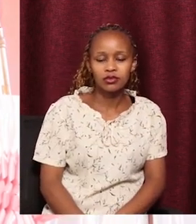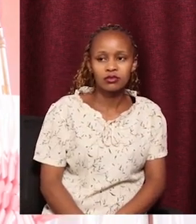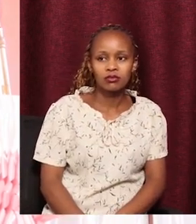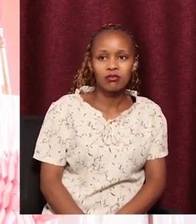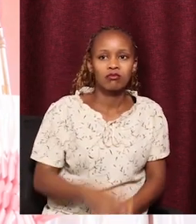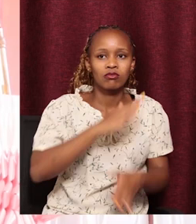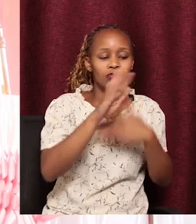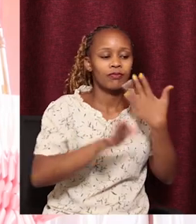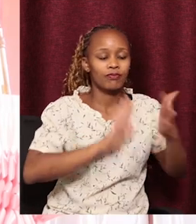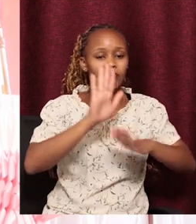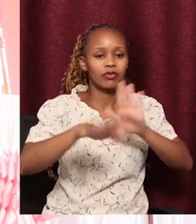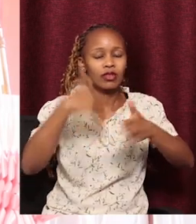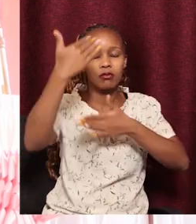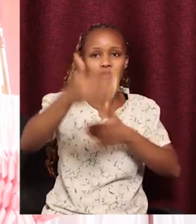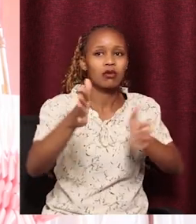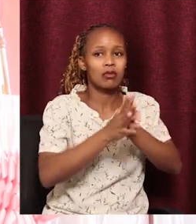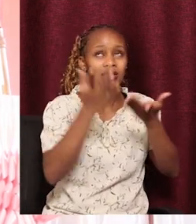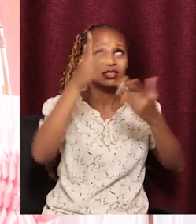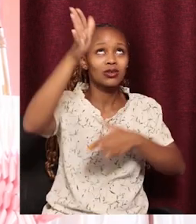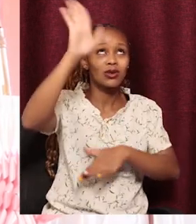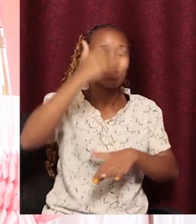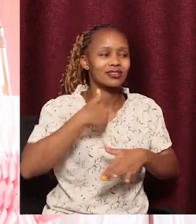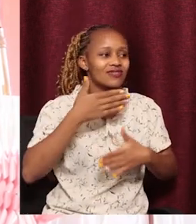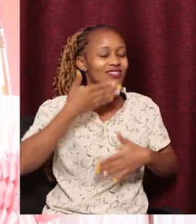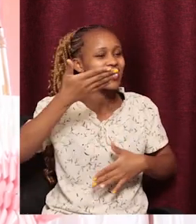for all the steps ahead. But he has the answers.